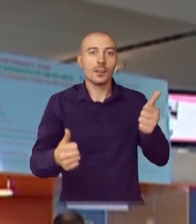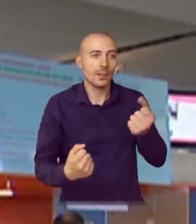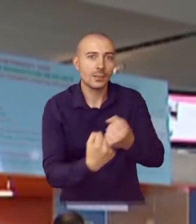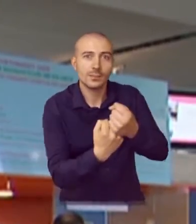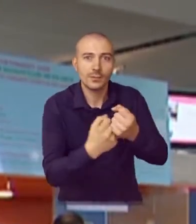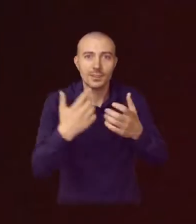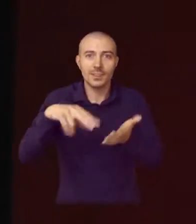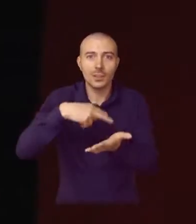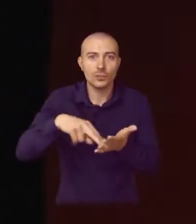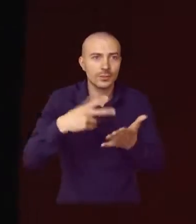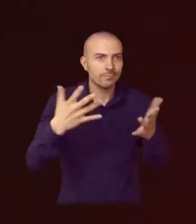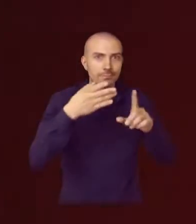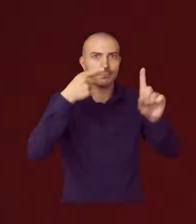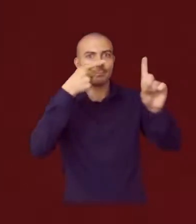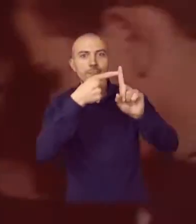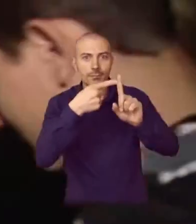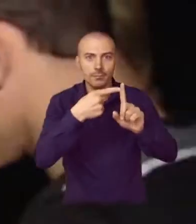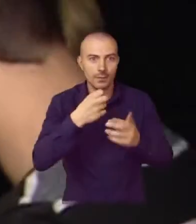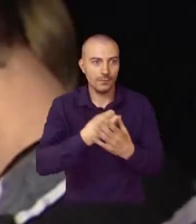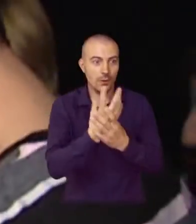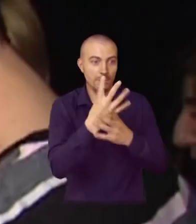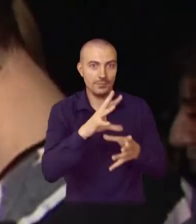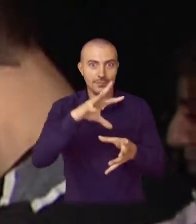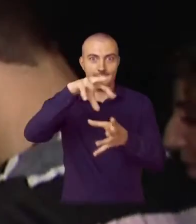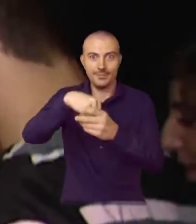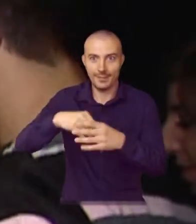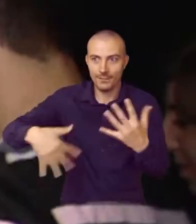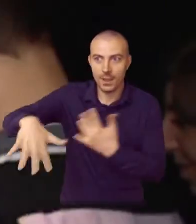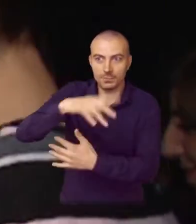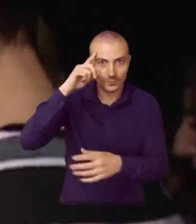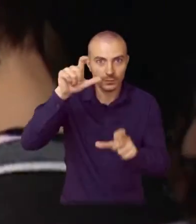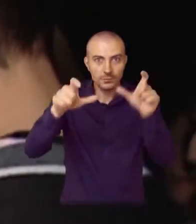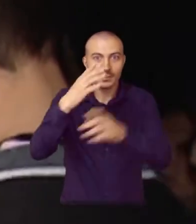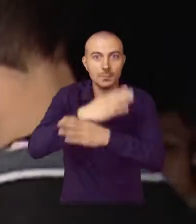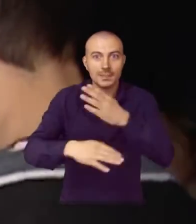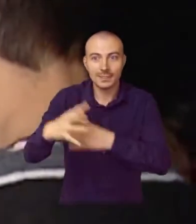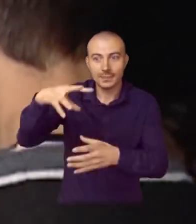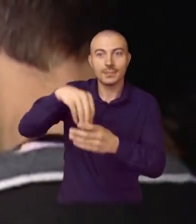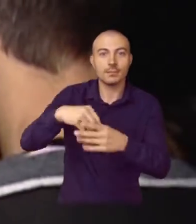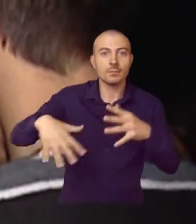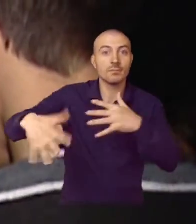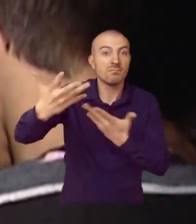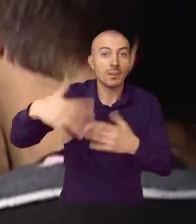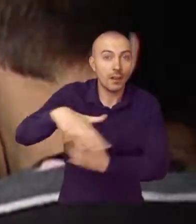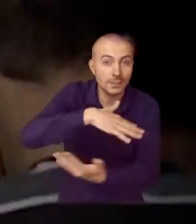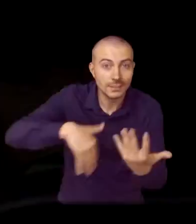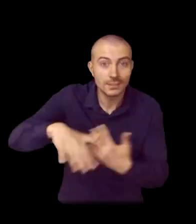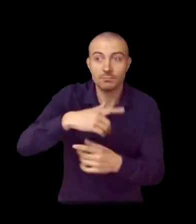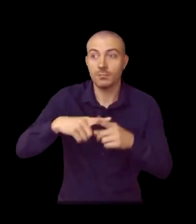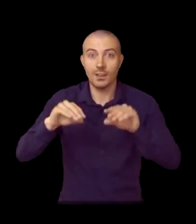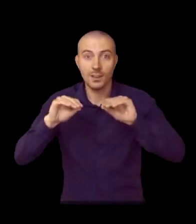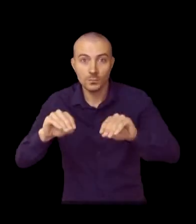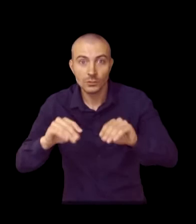Assistive technologies can help fulfill the objective of developing an inclusive environment for persons with disabilities in